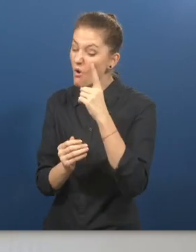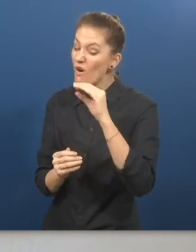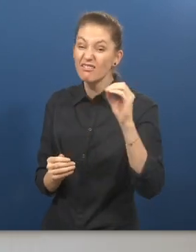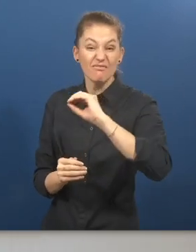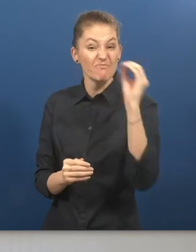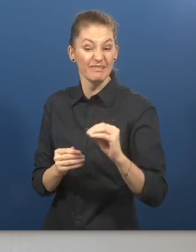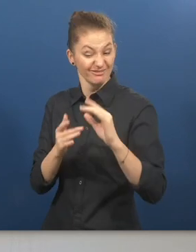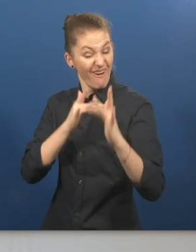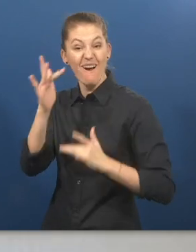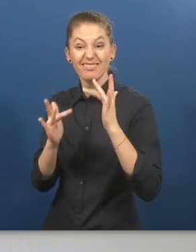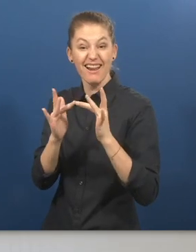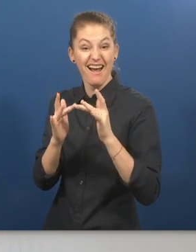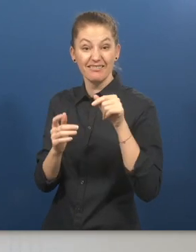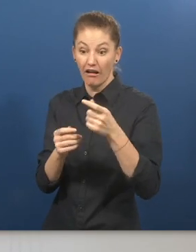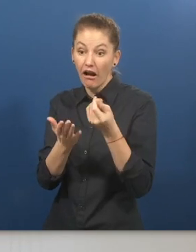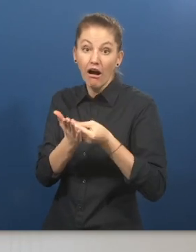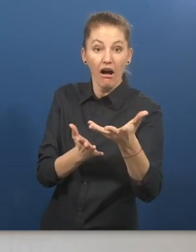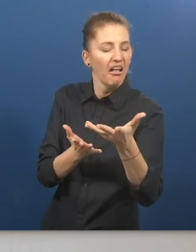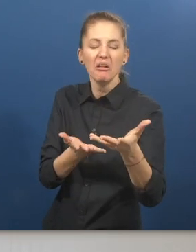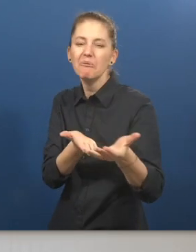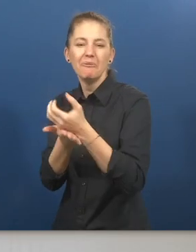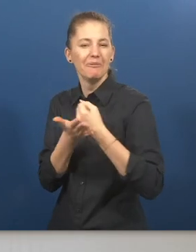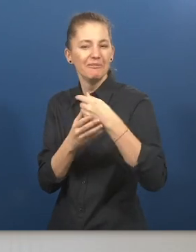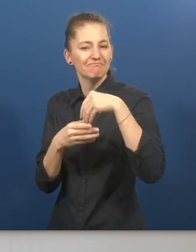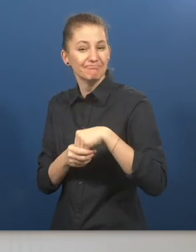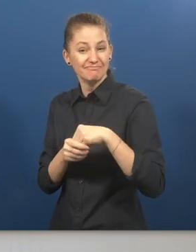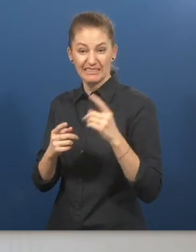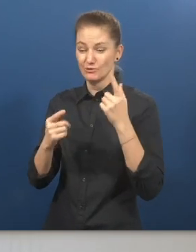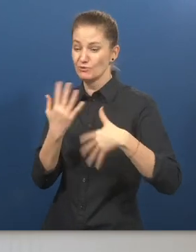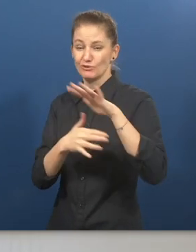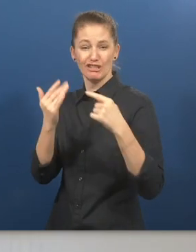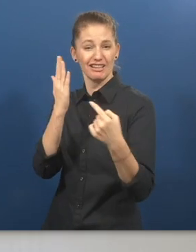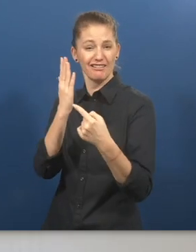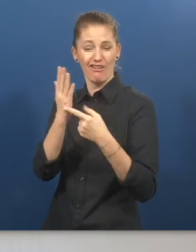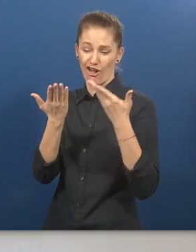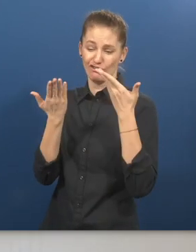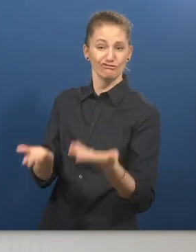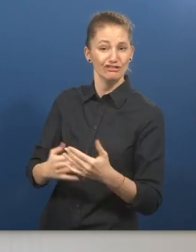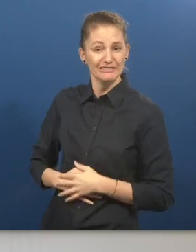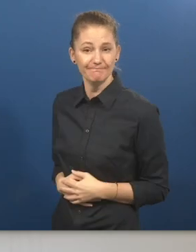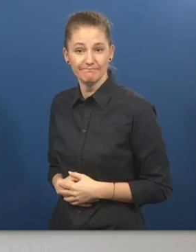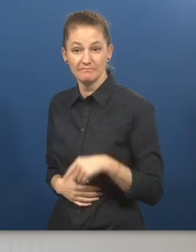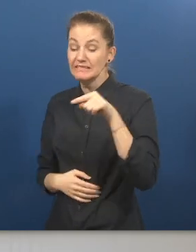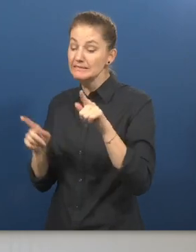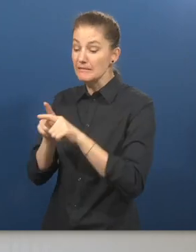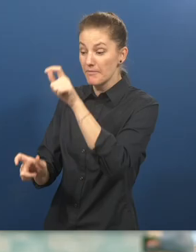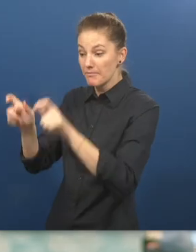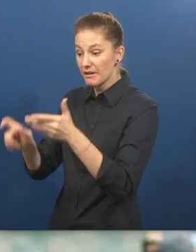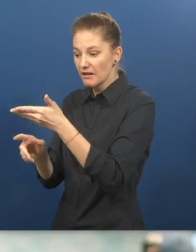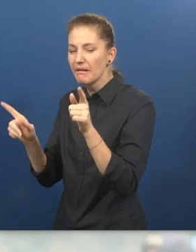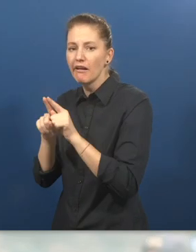and transferable social technology. It transforms our community members from beneficiaries to change makers.